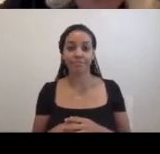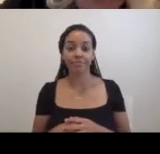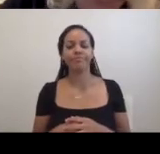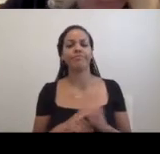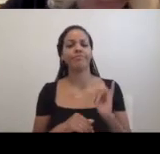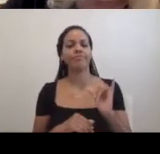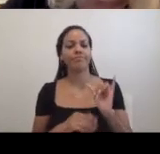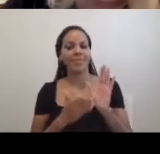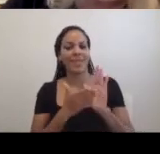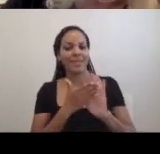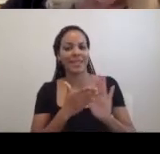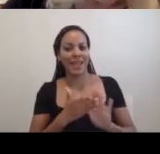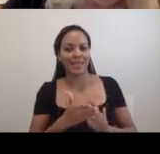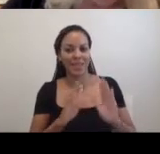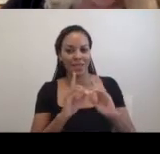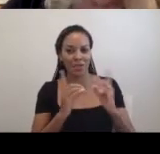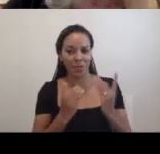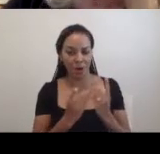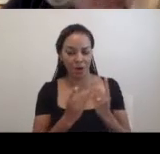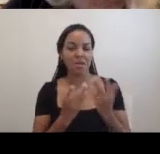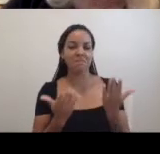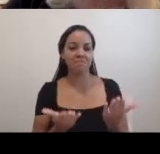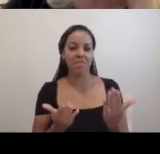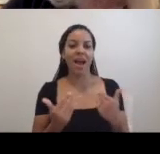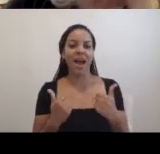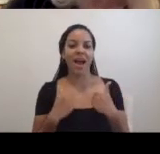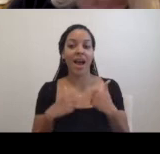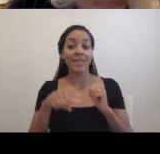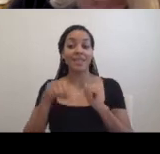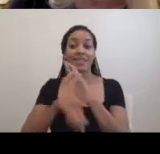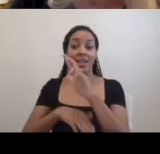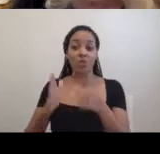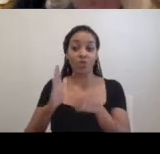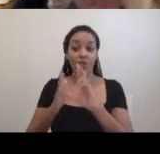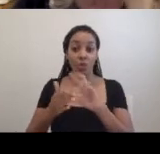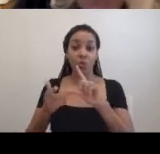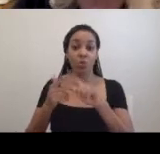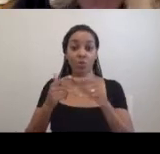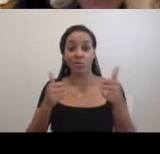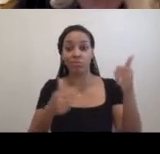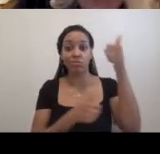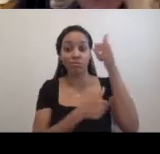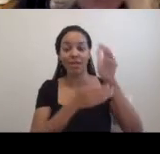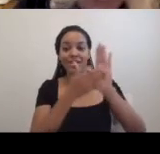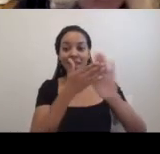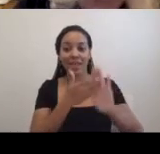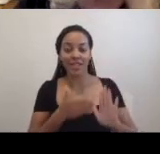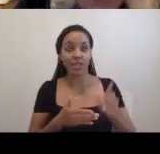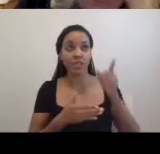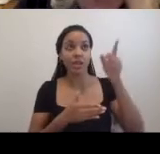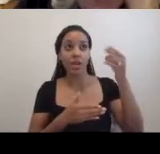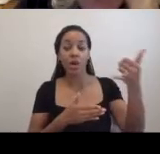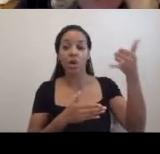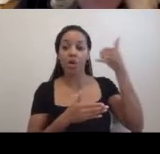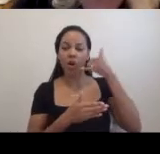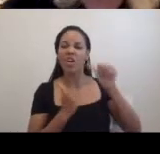department. I sent this review to the Commissioner of Sanitation. I got a call from his